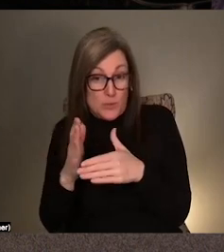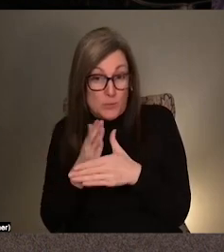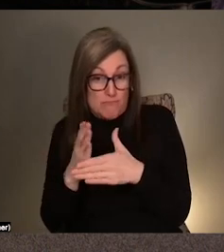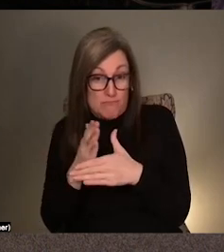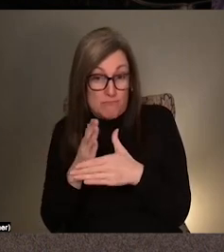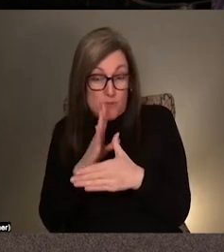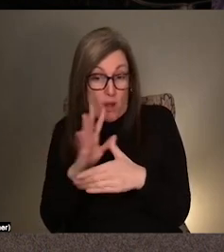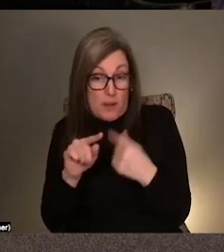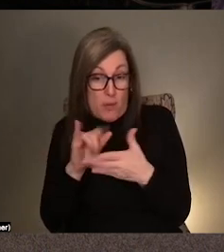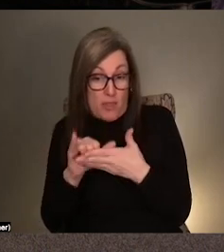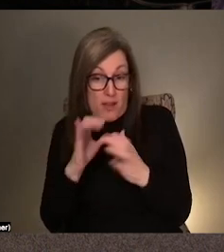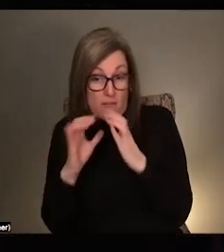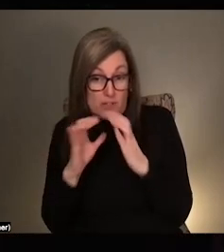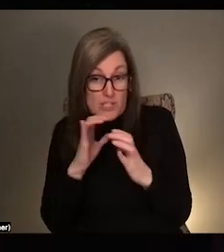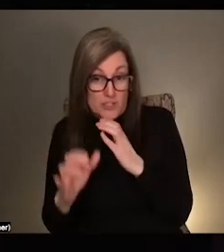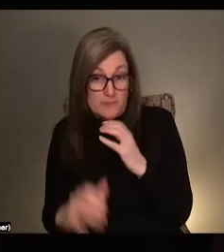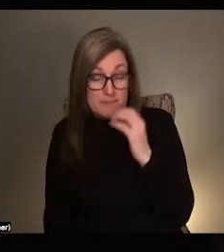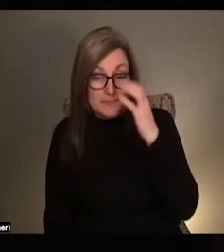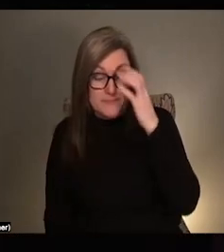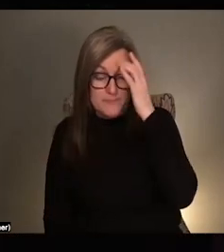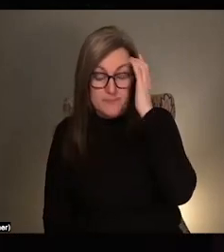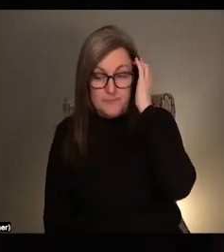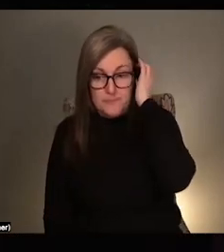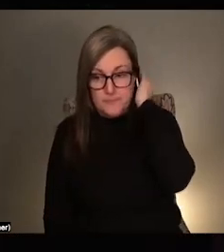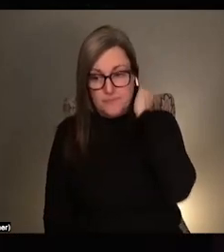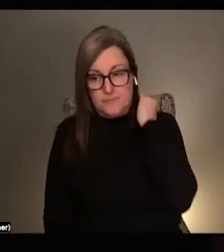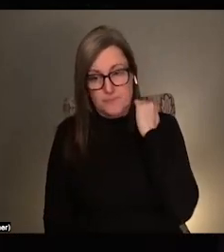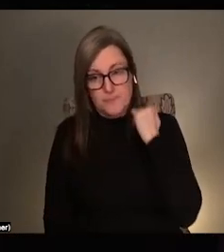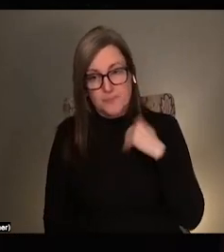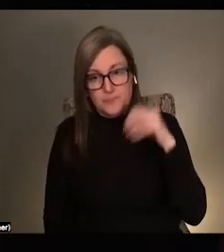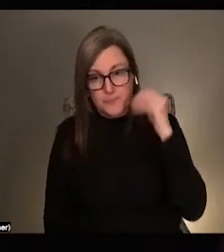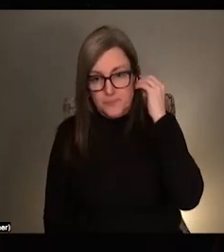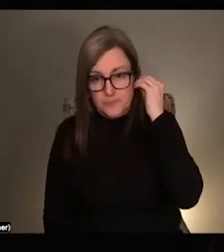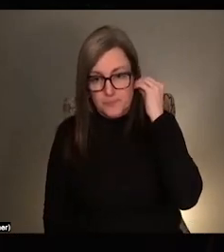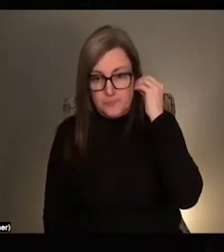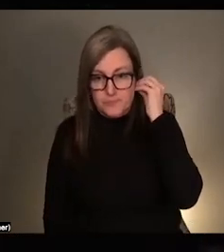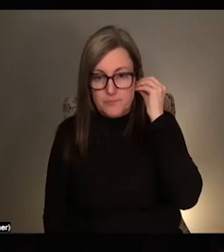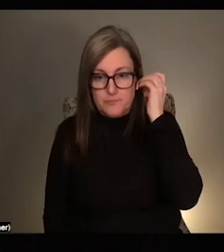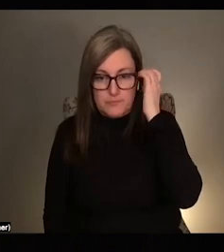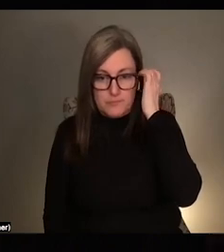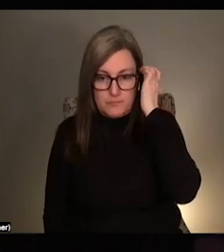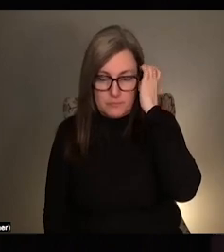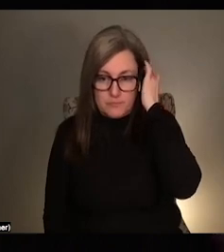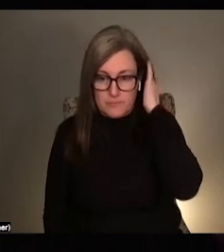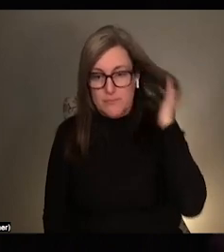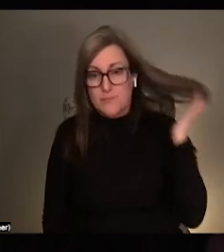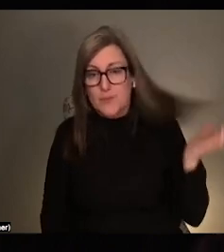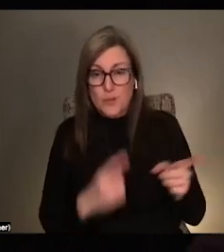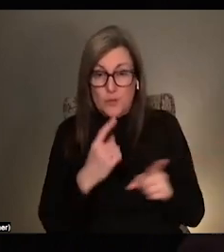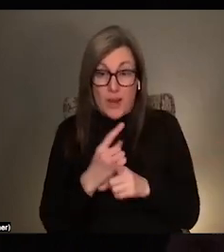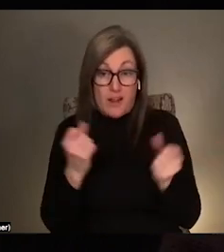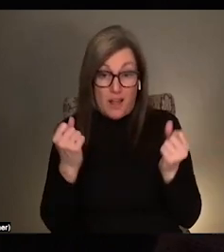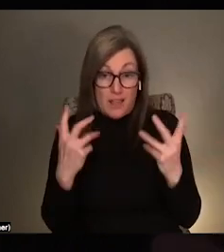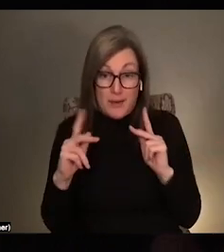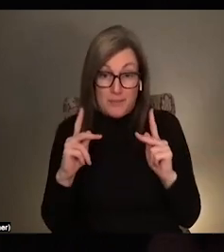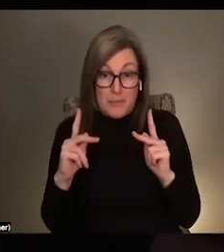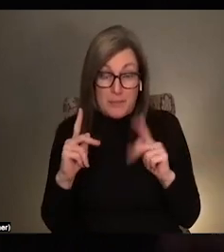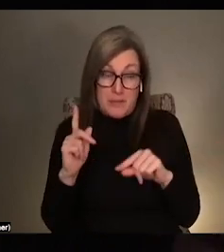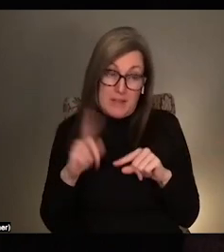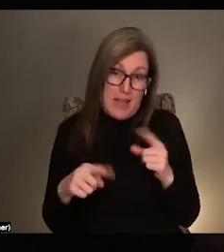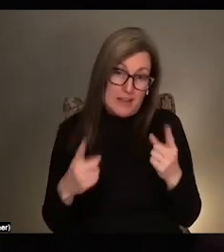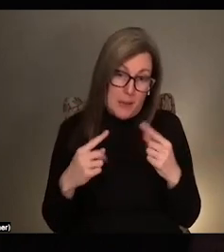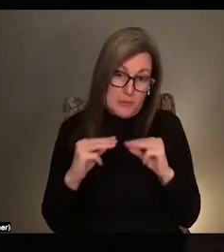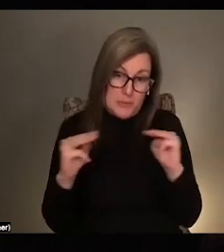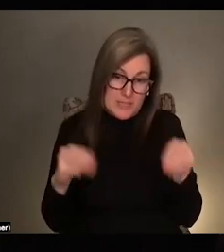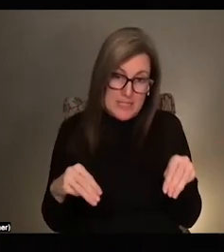like. Sure. Yeah. Yeah, I think, obviously, a lot of people can't come to museums and, you know, for lots of reasons,